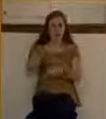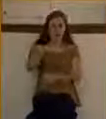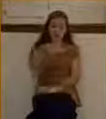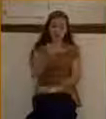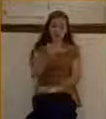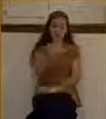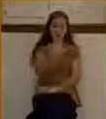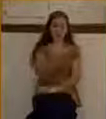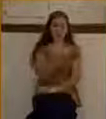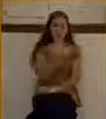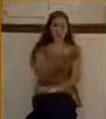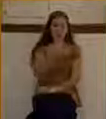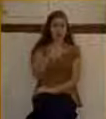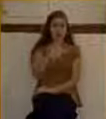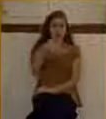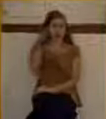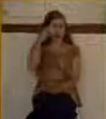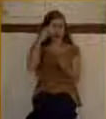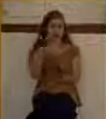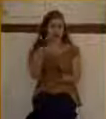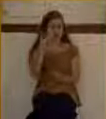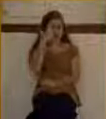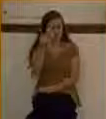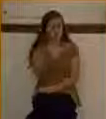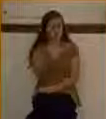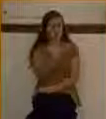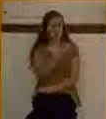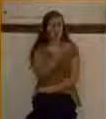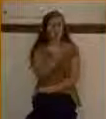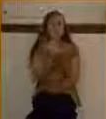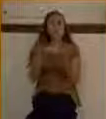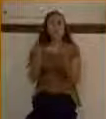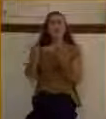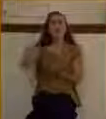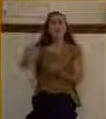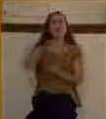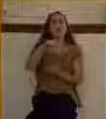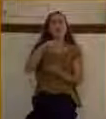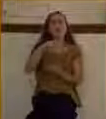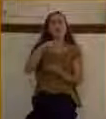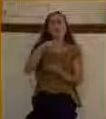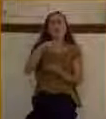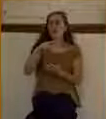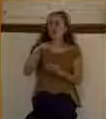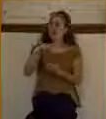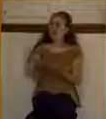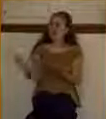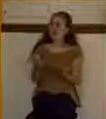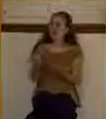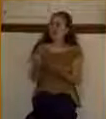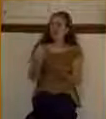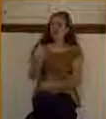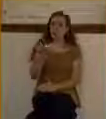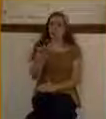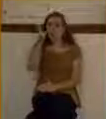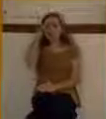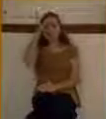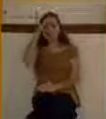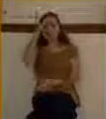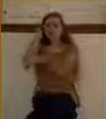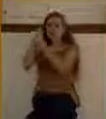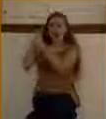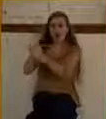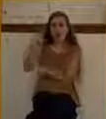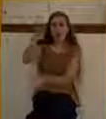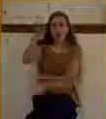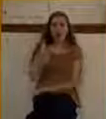And you may be here today and you may be the child of a godly parent or grandparent. You might have a godly heritage or a legacy, but I want to tell